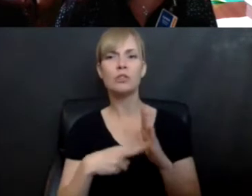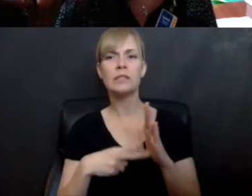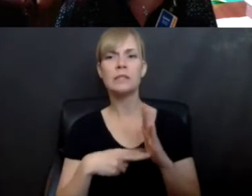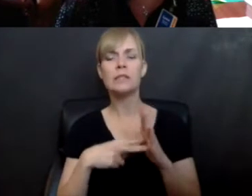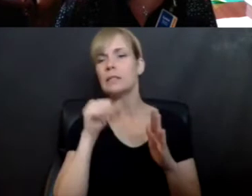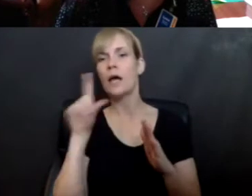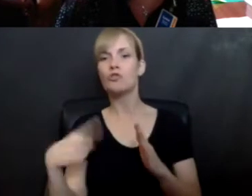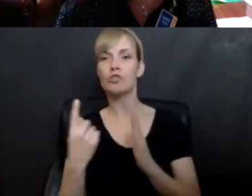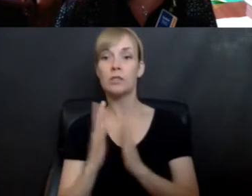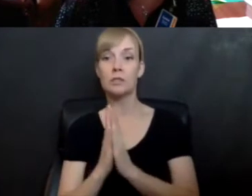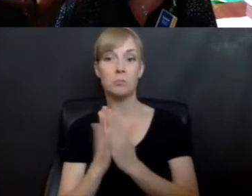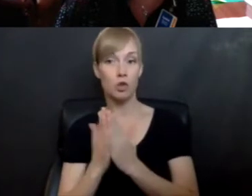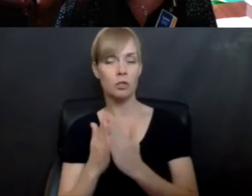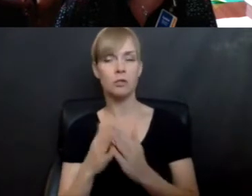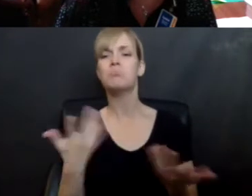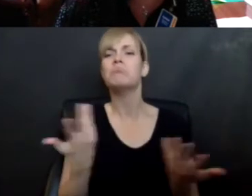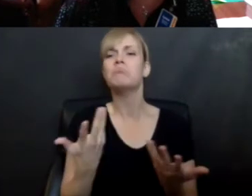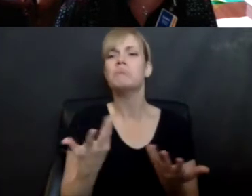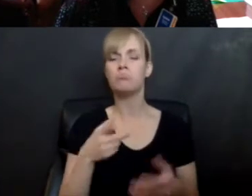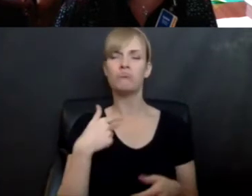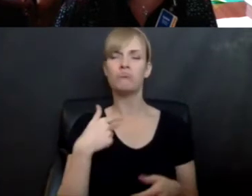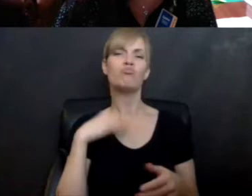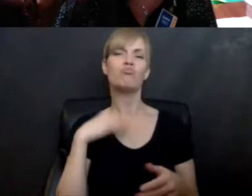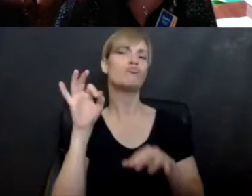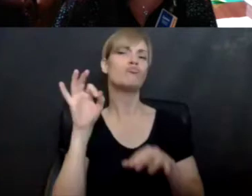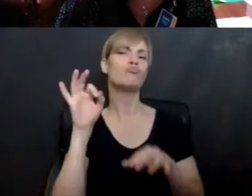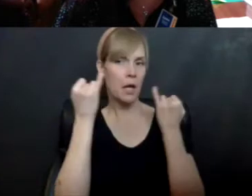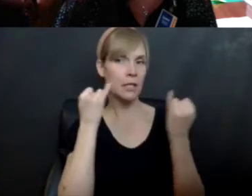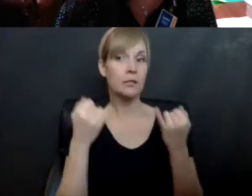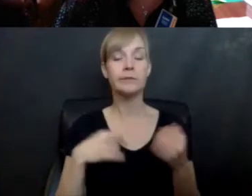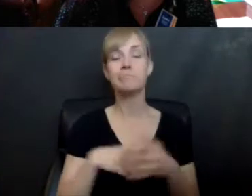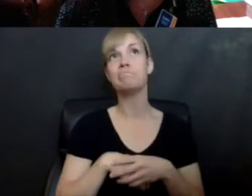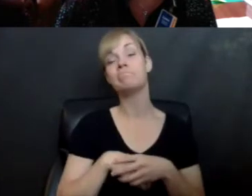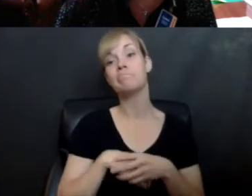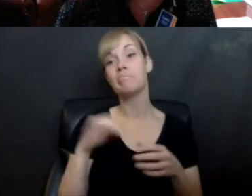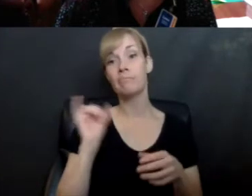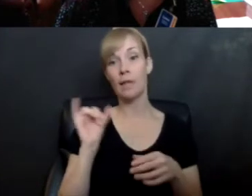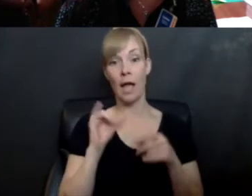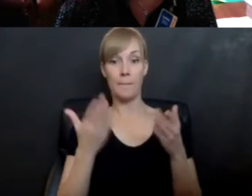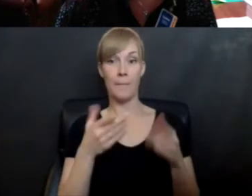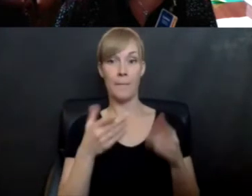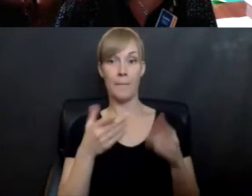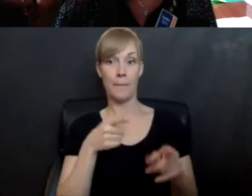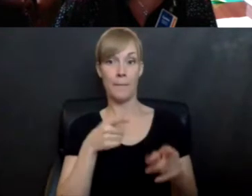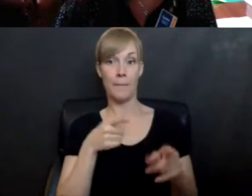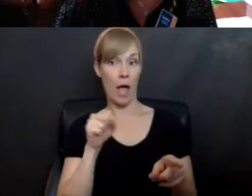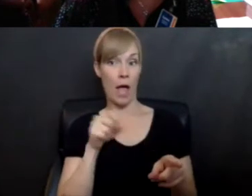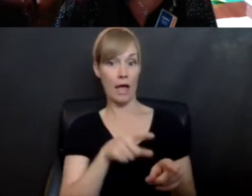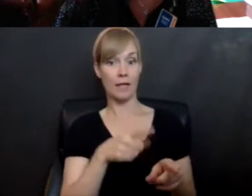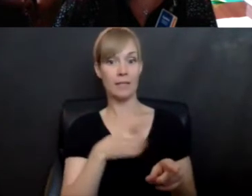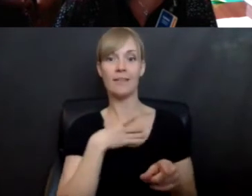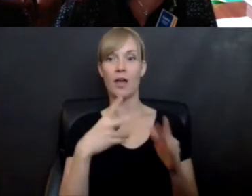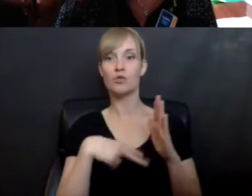Here's some ideas. If I wanted to read, like I'm thinking Wes might read things like song lyrics